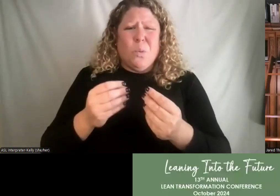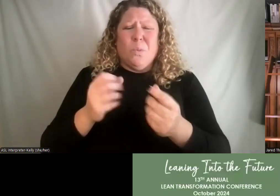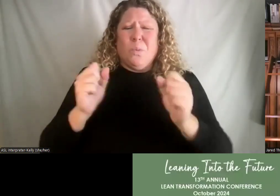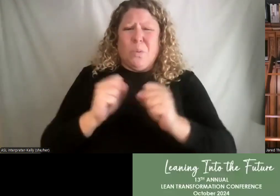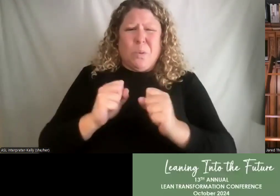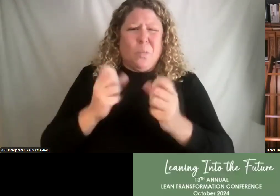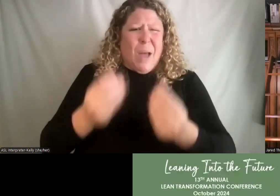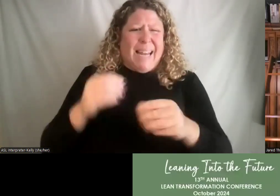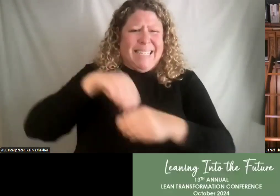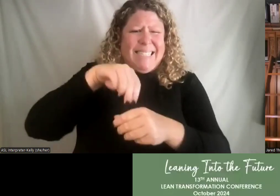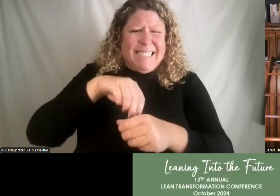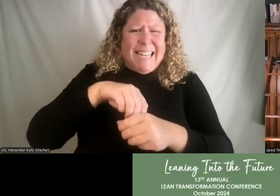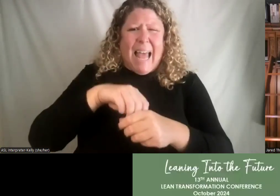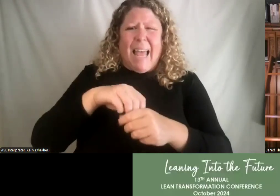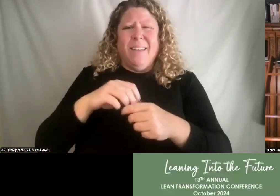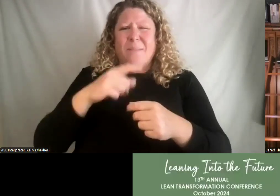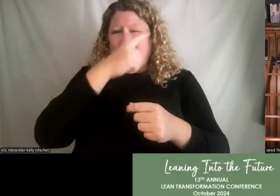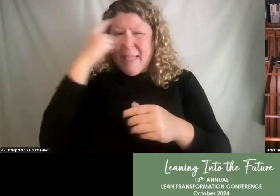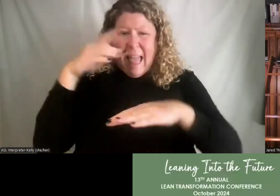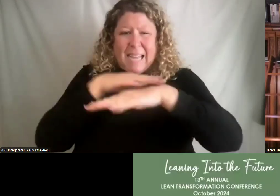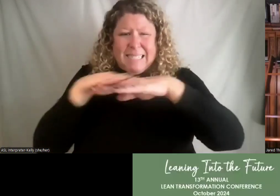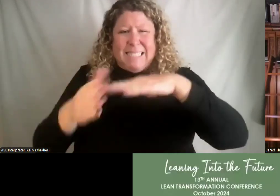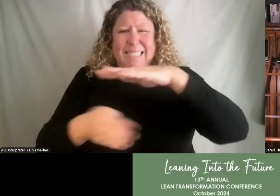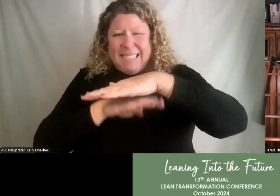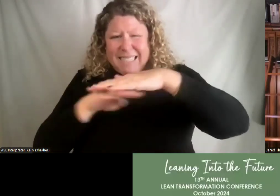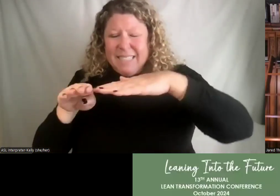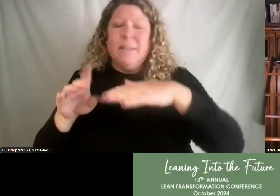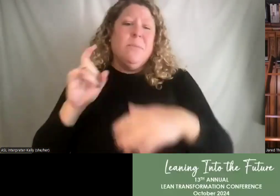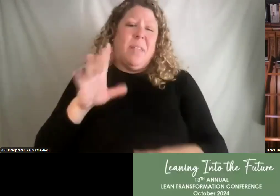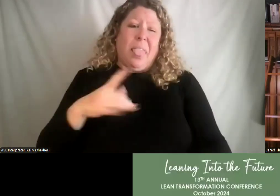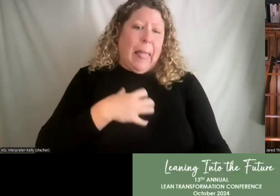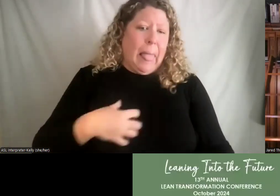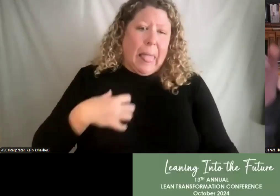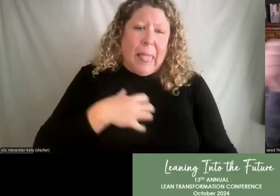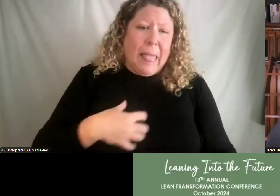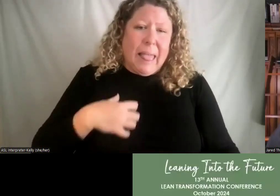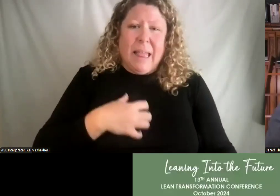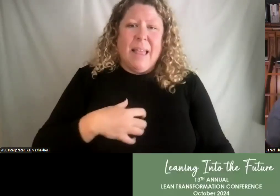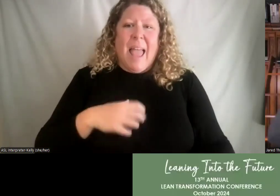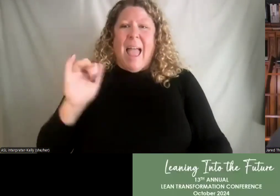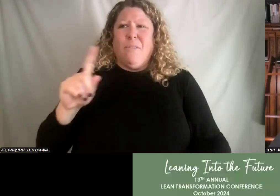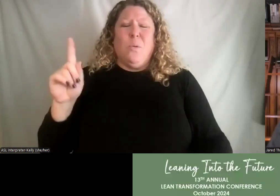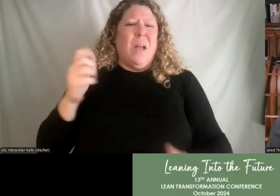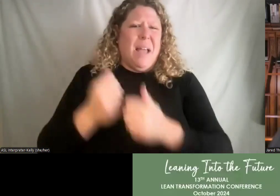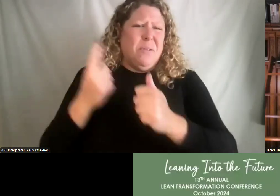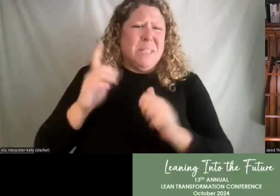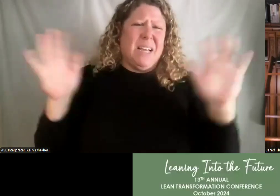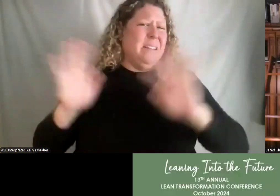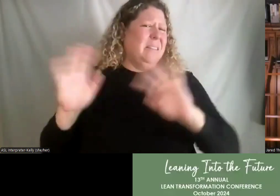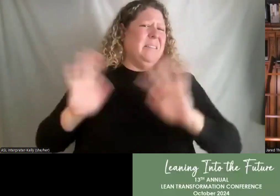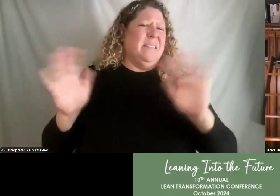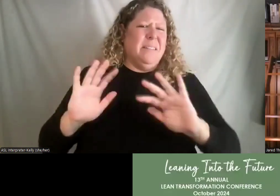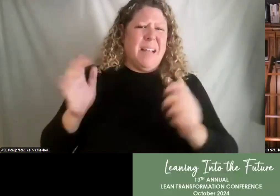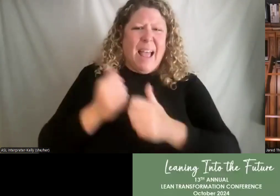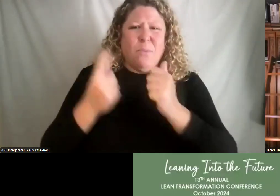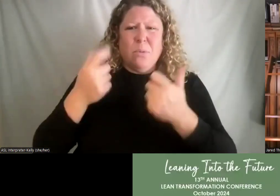sides. Chunks of, you know, dry powder on the inside of it was just nasty. And so everybody was like just putting a ton of maple syrup to